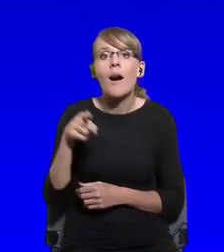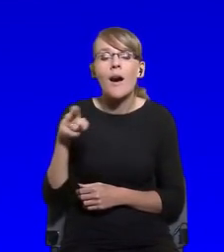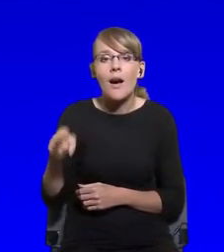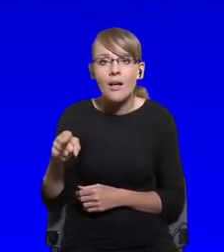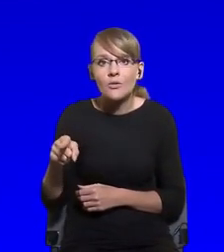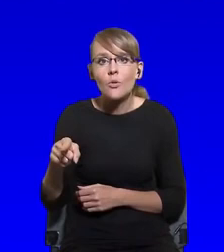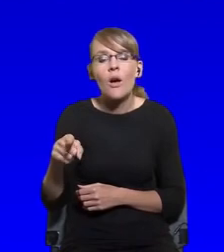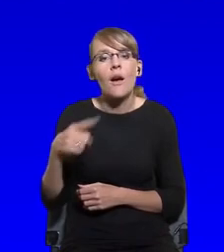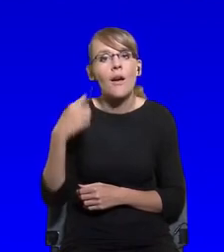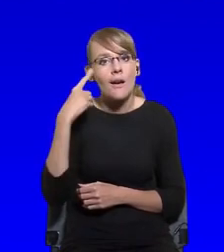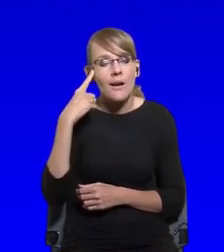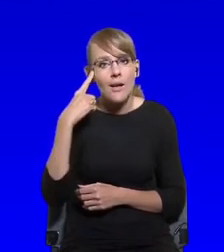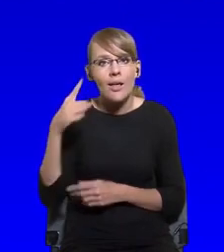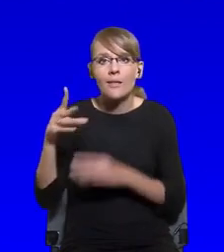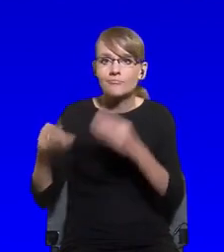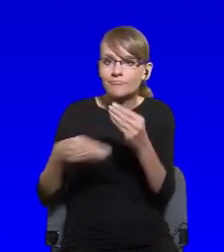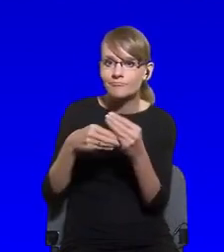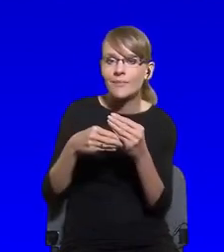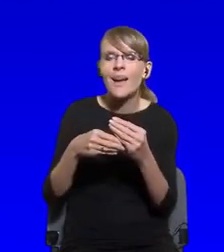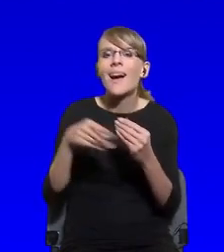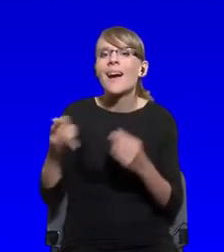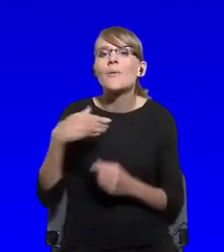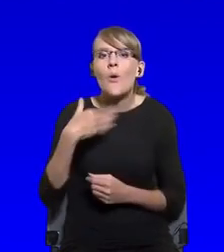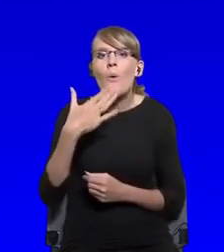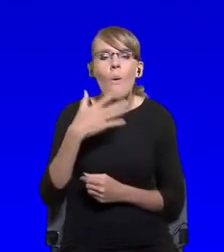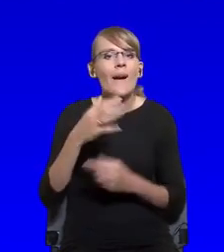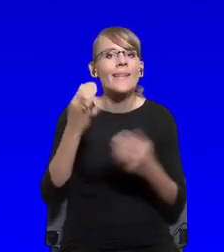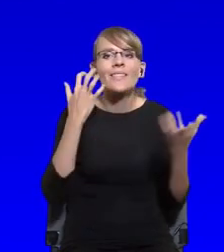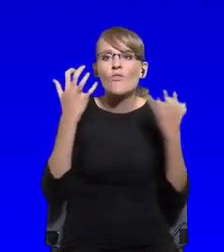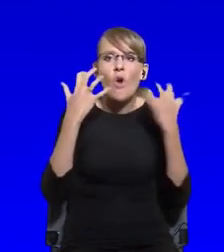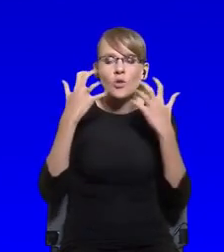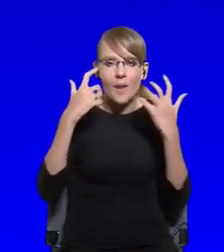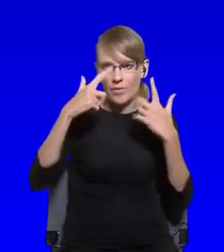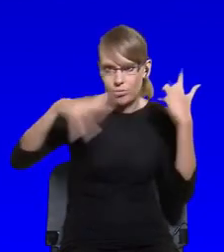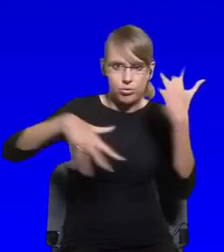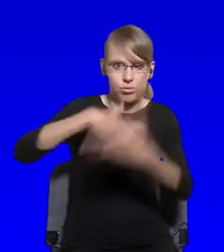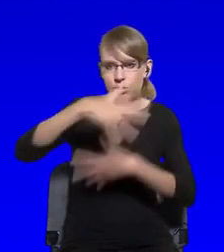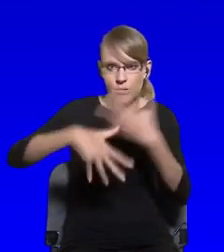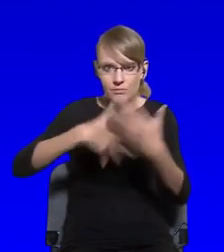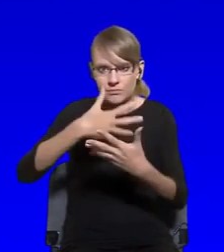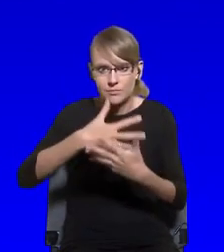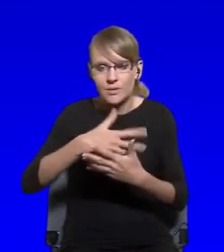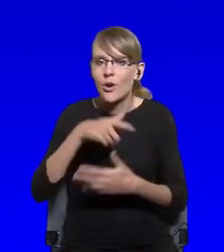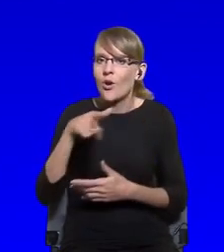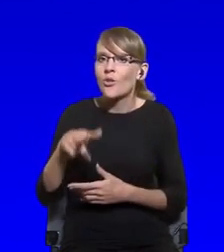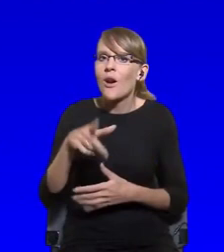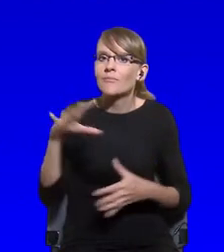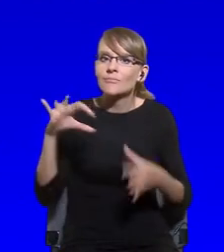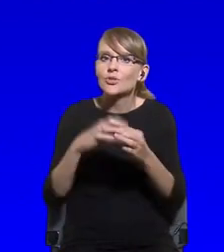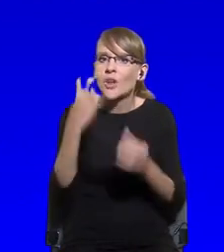disinformation, and I think there's an interesting question from a viewer.